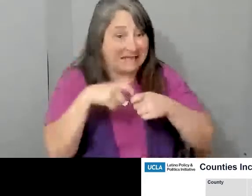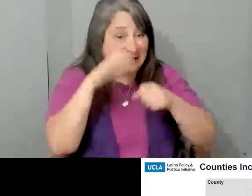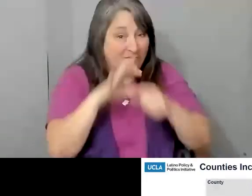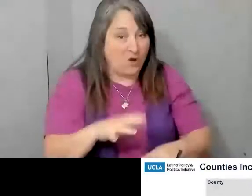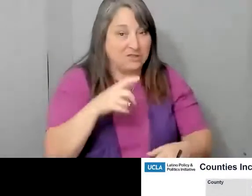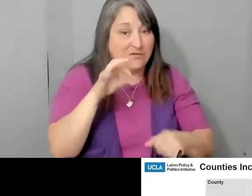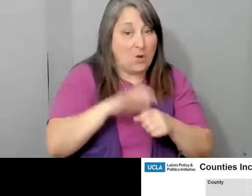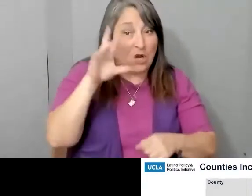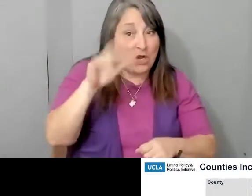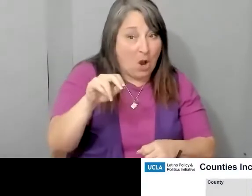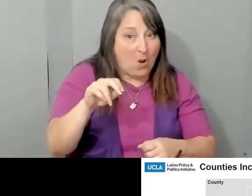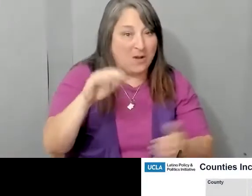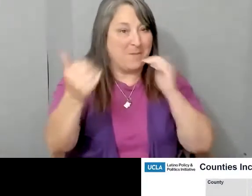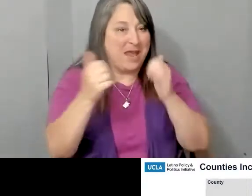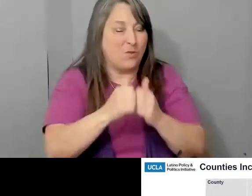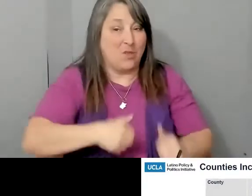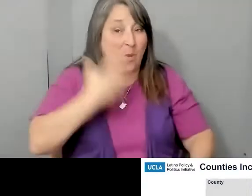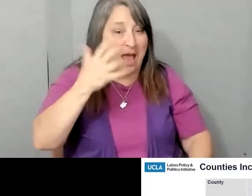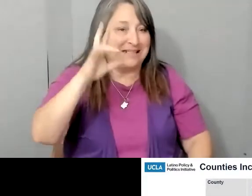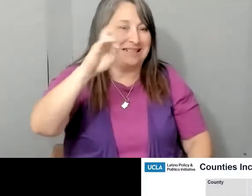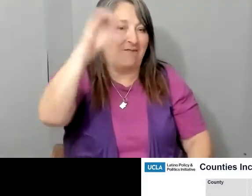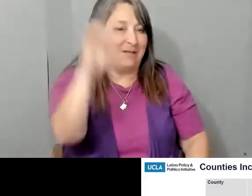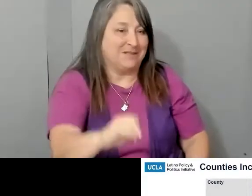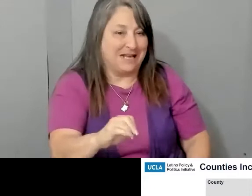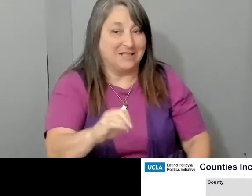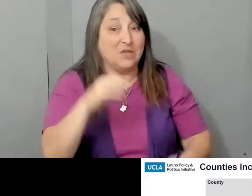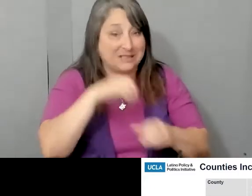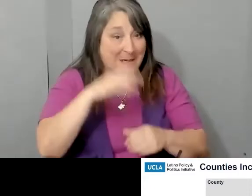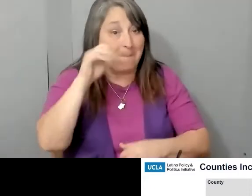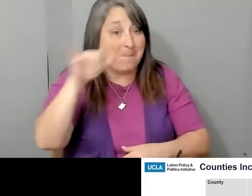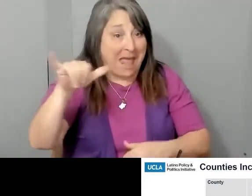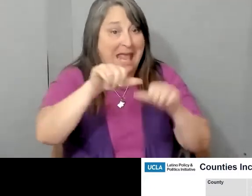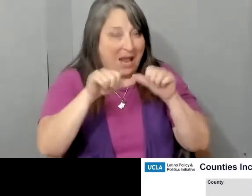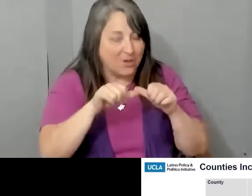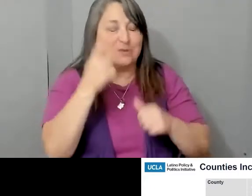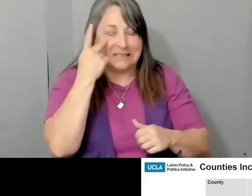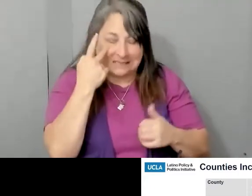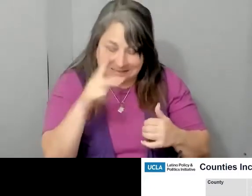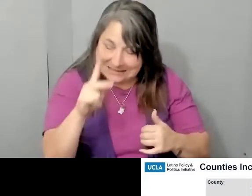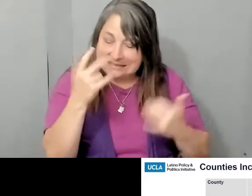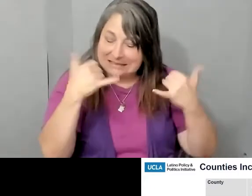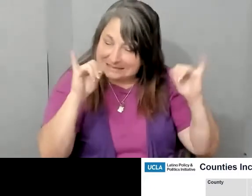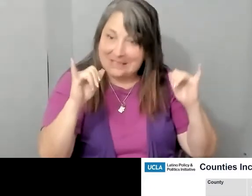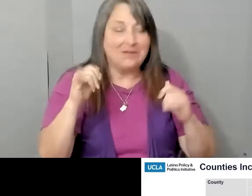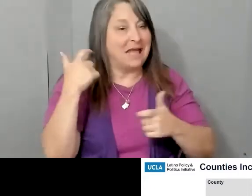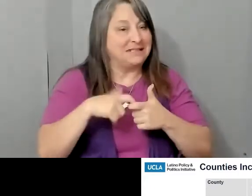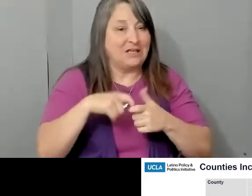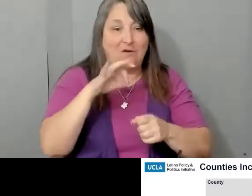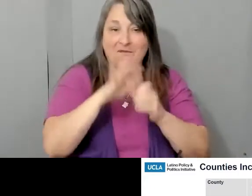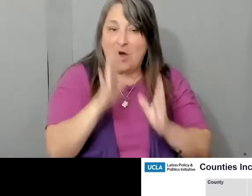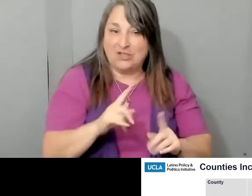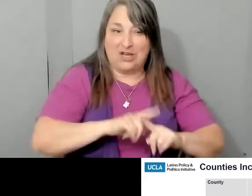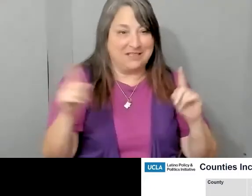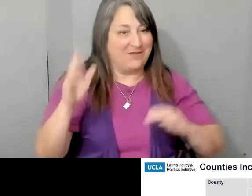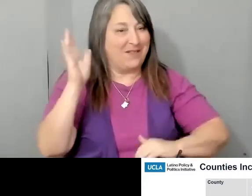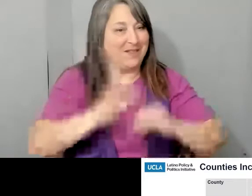70%. So even in a county that is in the Bay Area, you still see Latino voters are markedly different than non-Latino